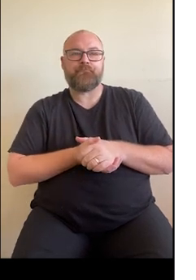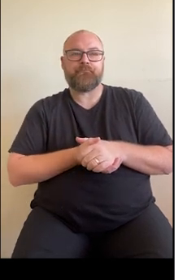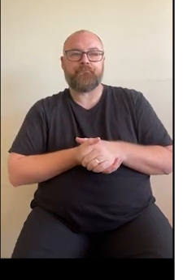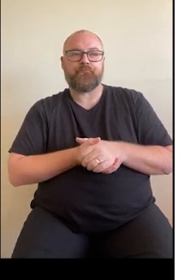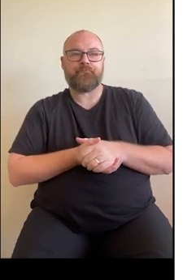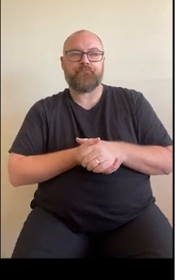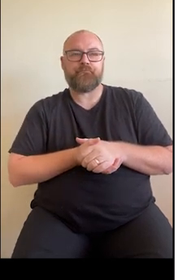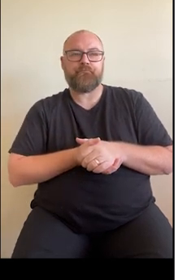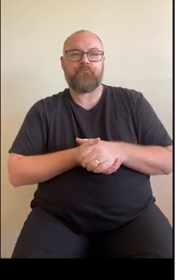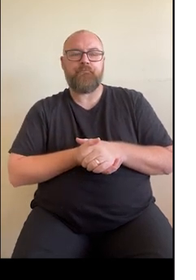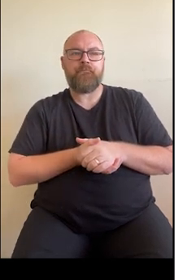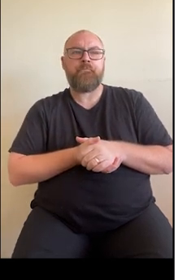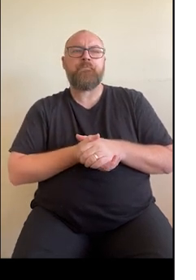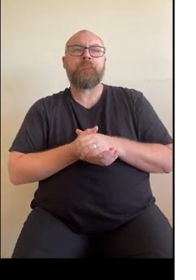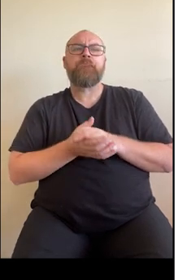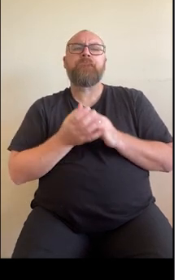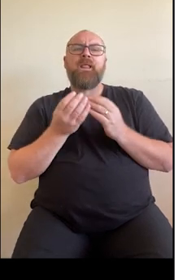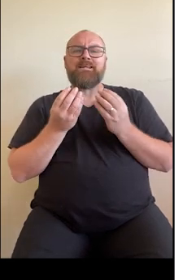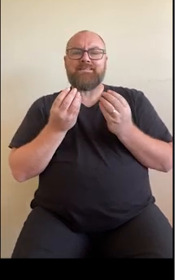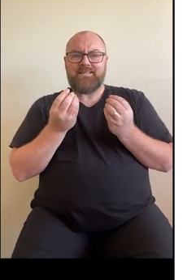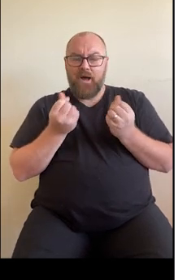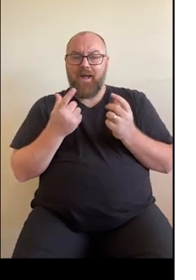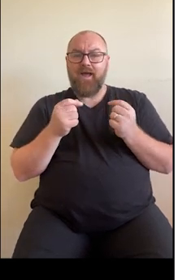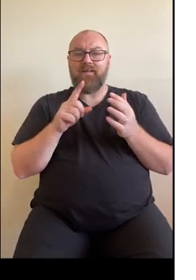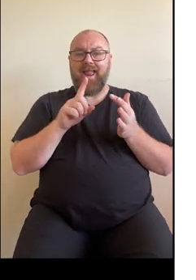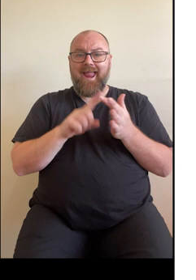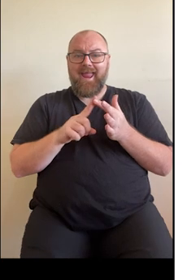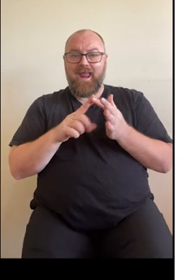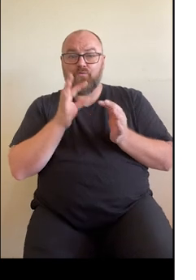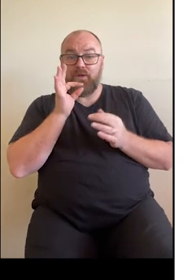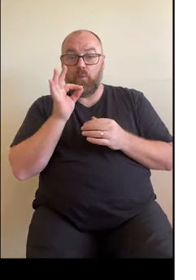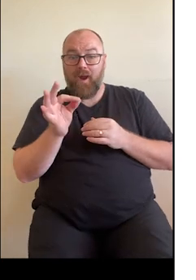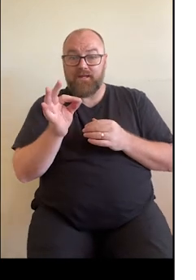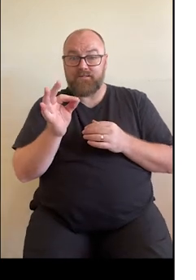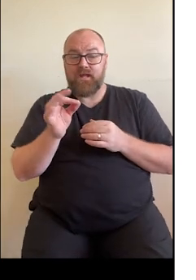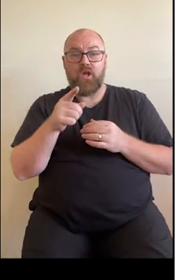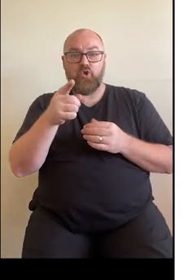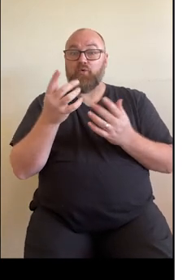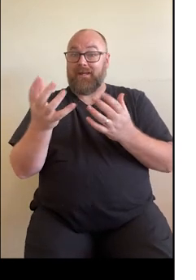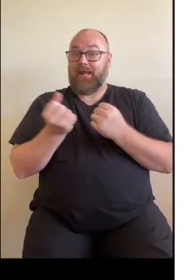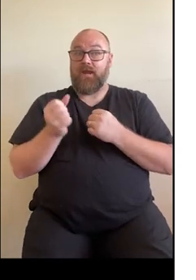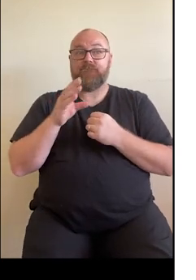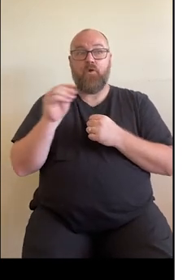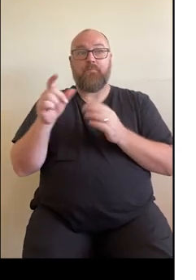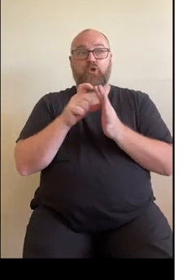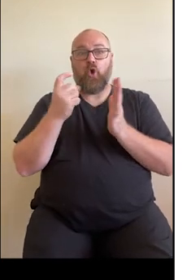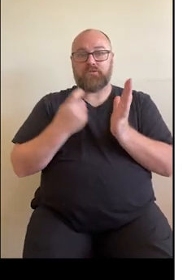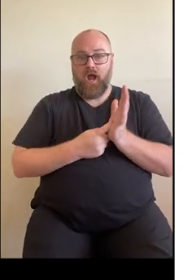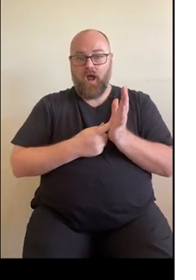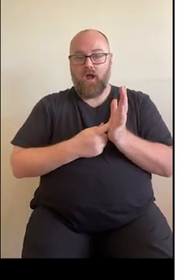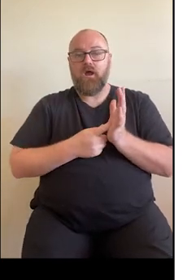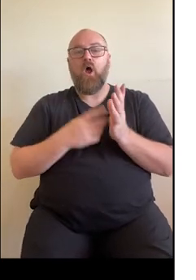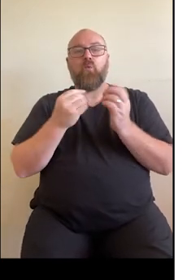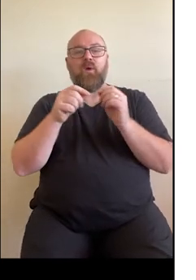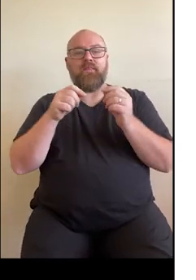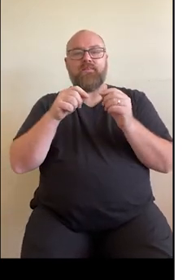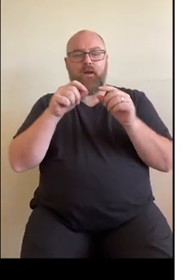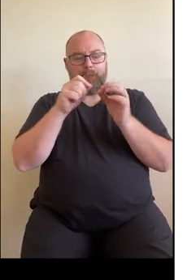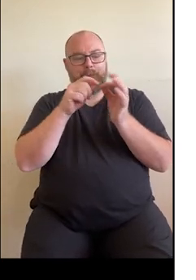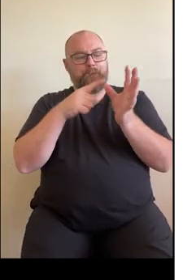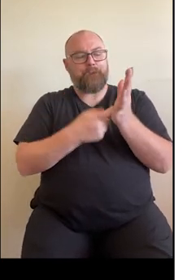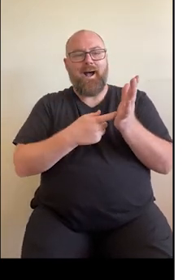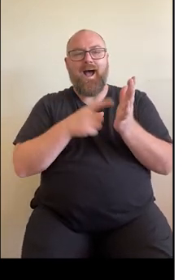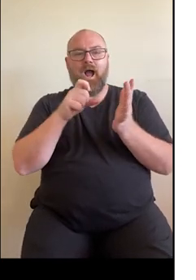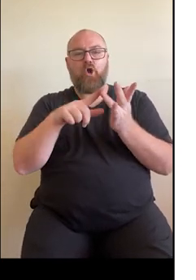Some pathology labs use e-requesting. So if you receive a pathology request form from your doctor with a barcode on it,